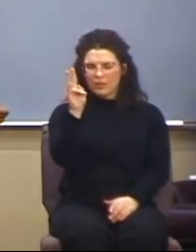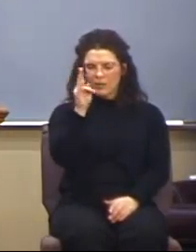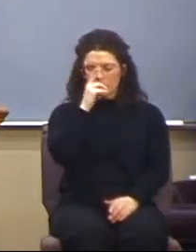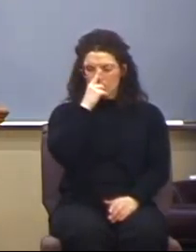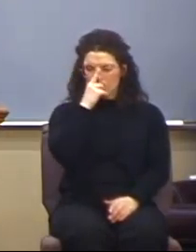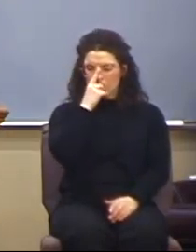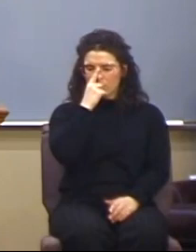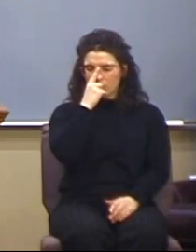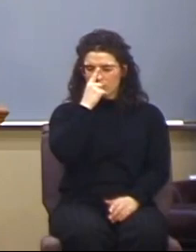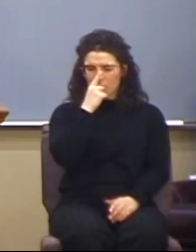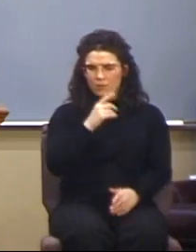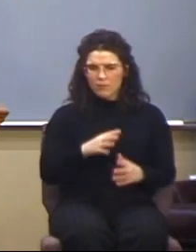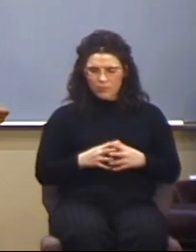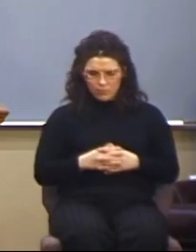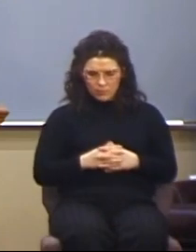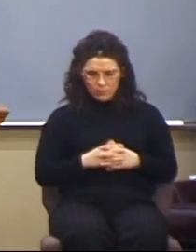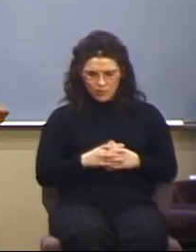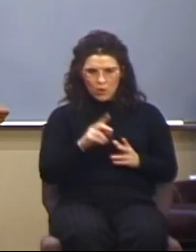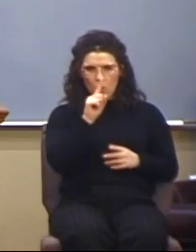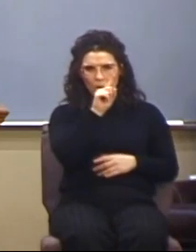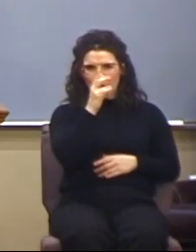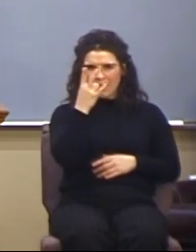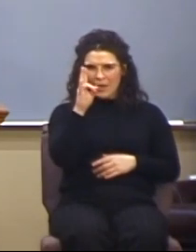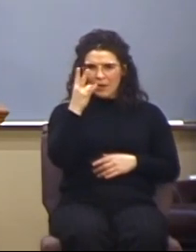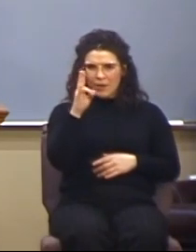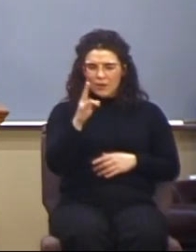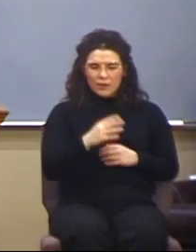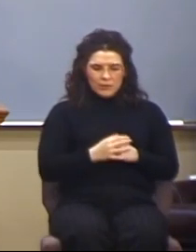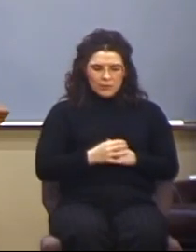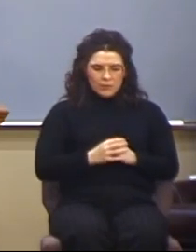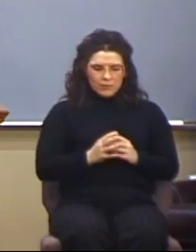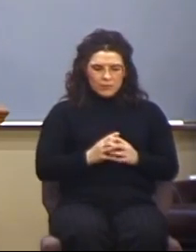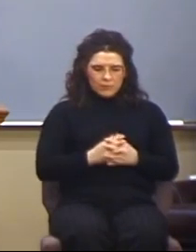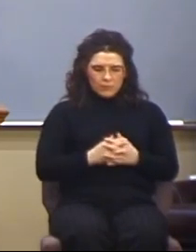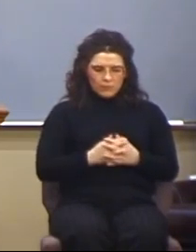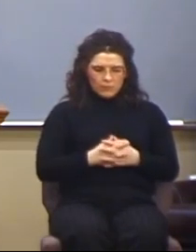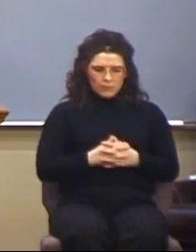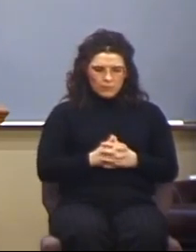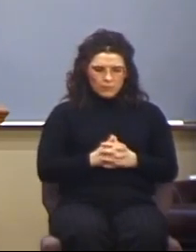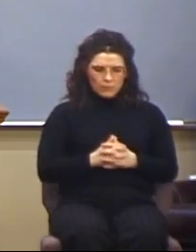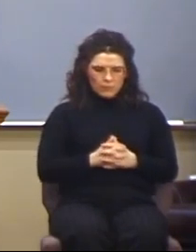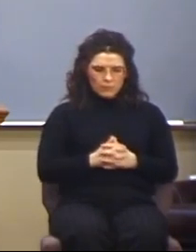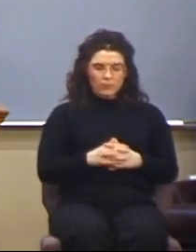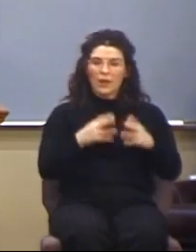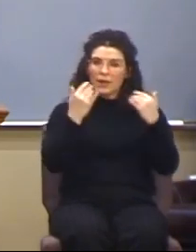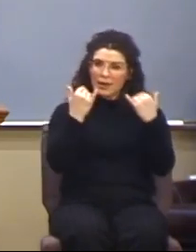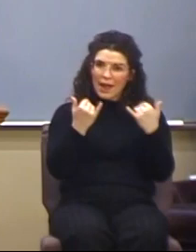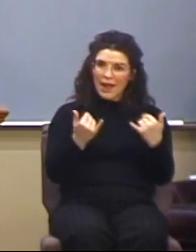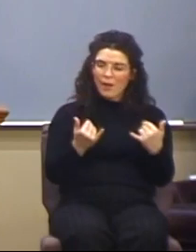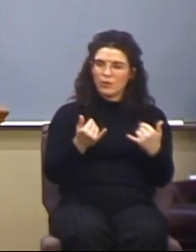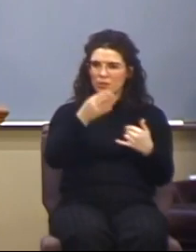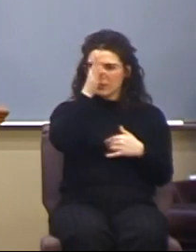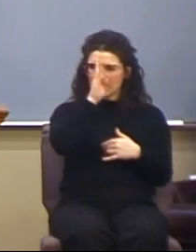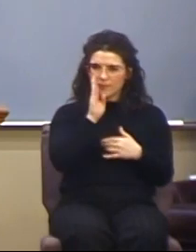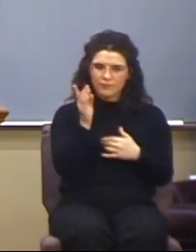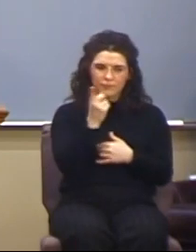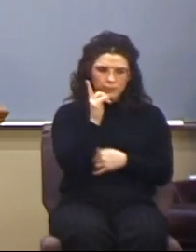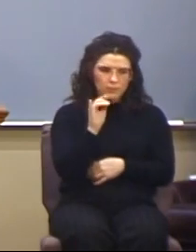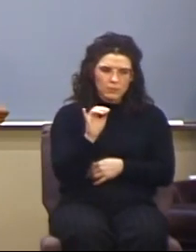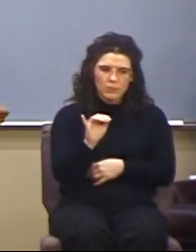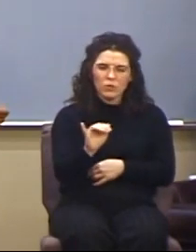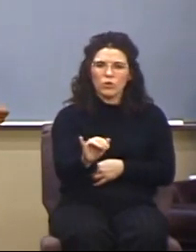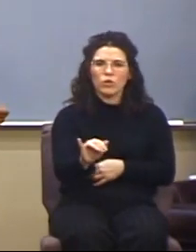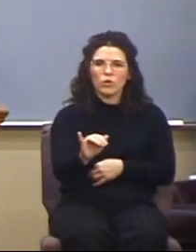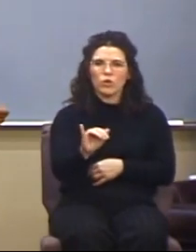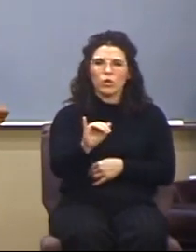read verse 17. Now, unto the king, eternal, immortal. Now,